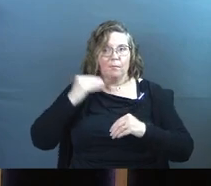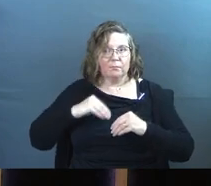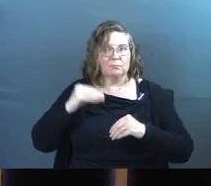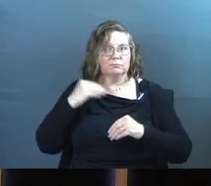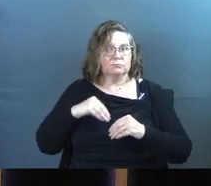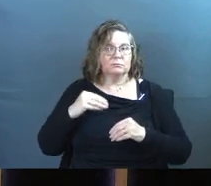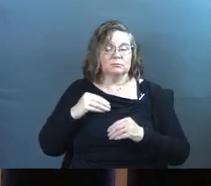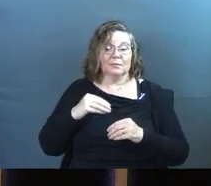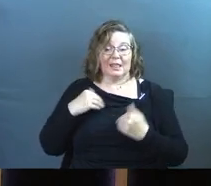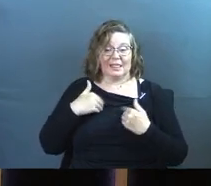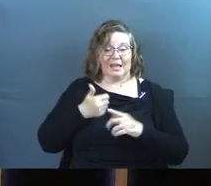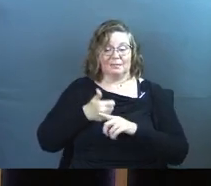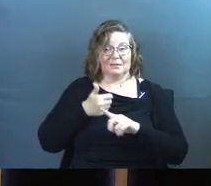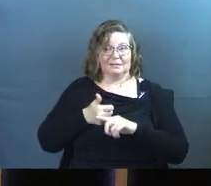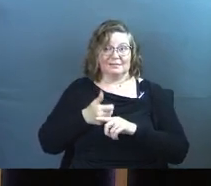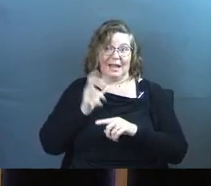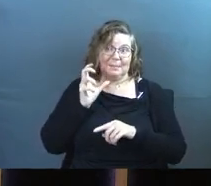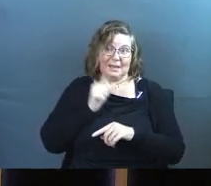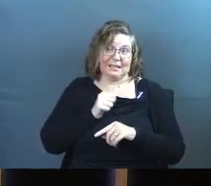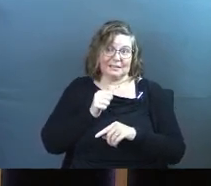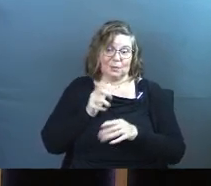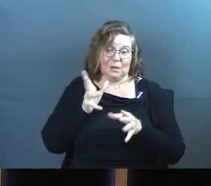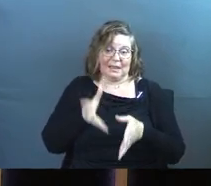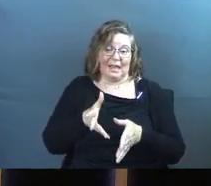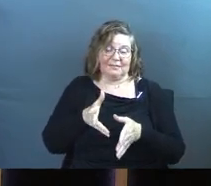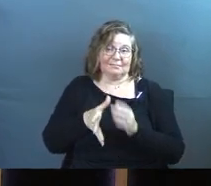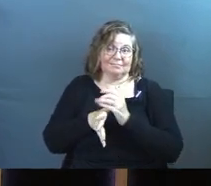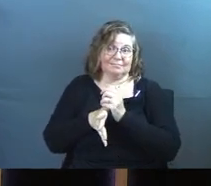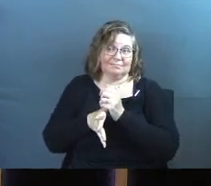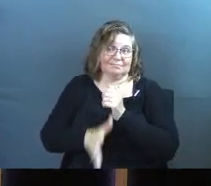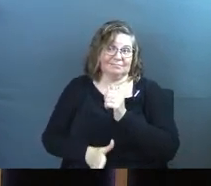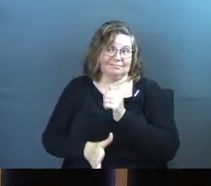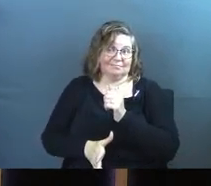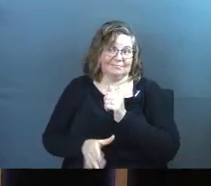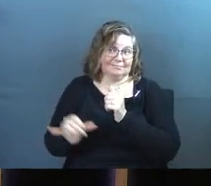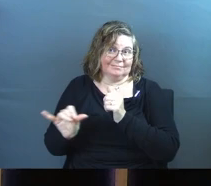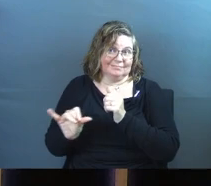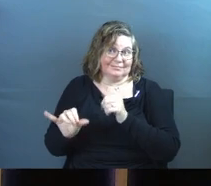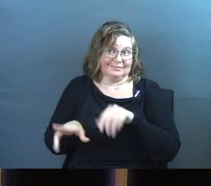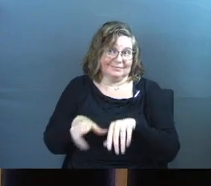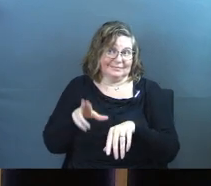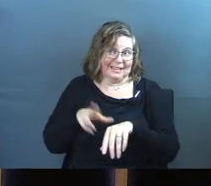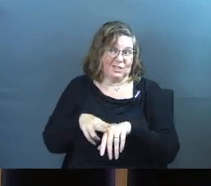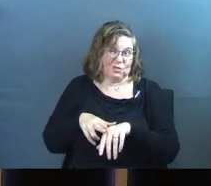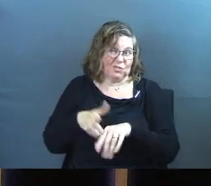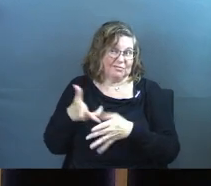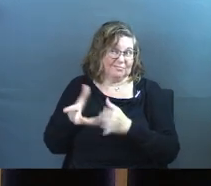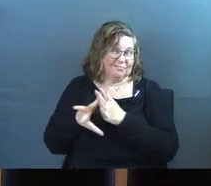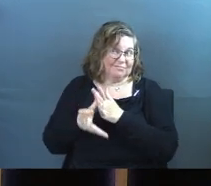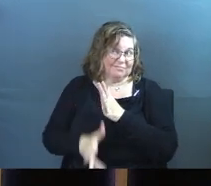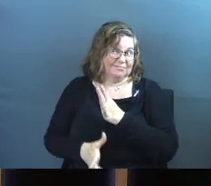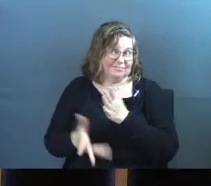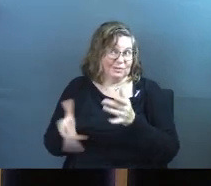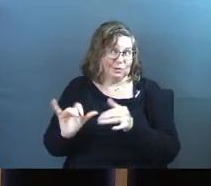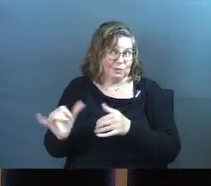behind. The animals, I'm guessing, would have left behind their own natural deposits.